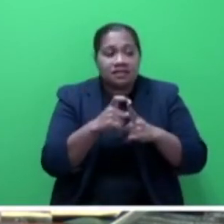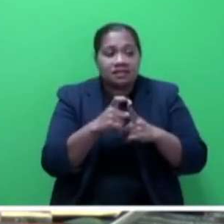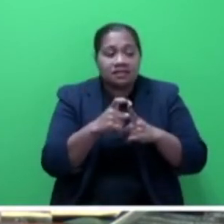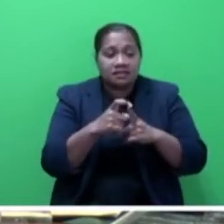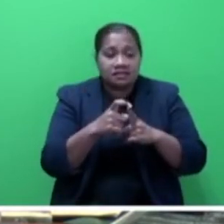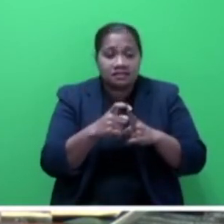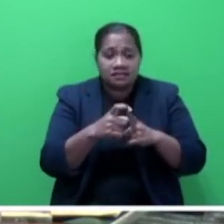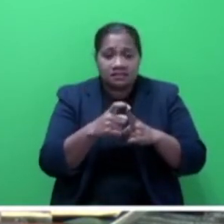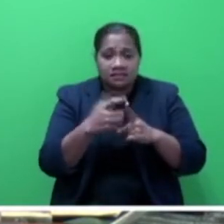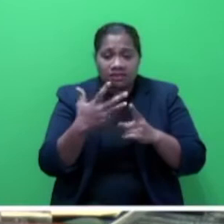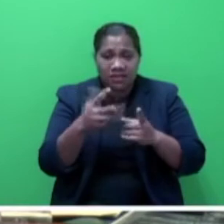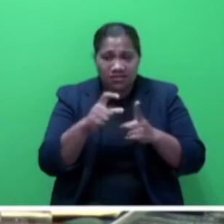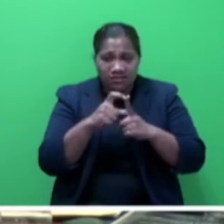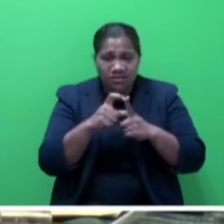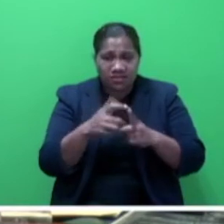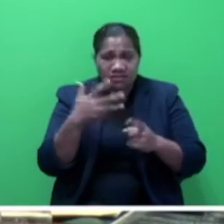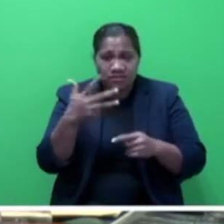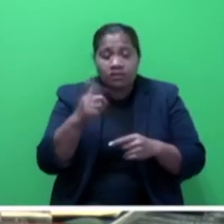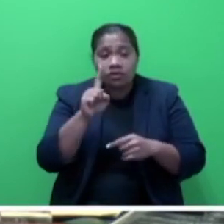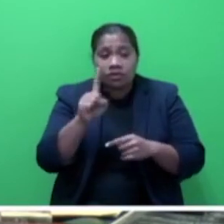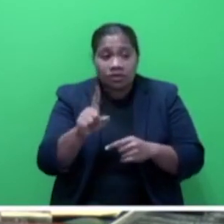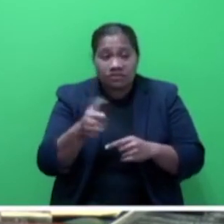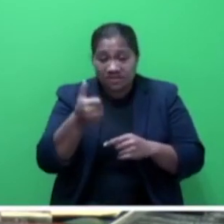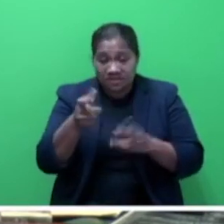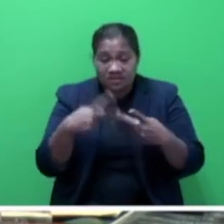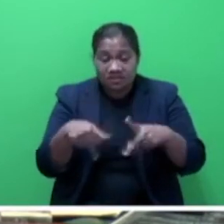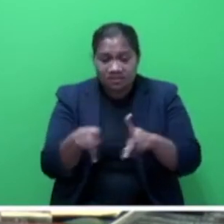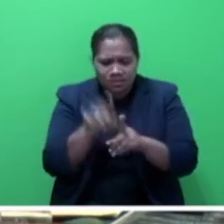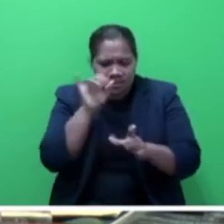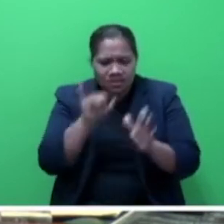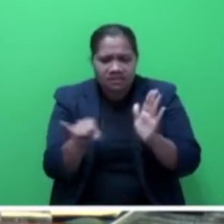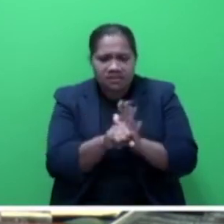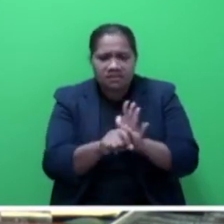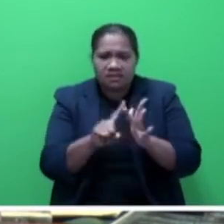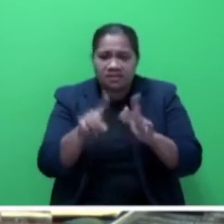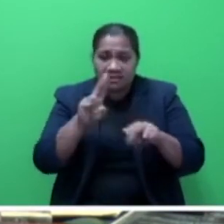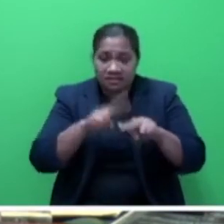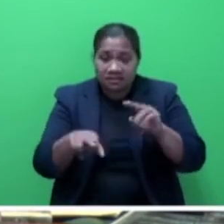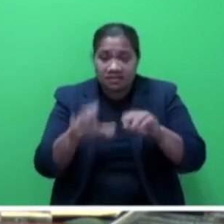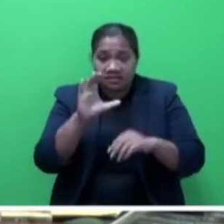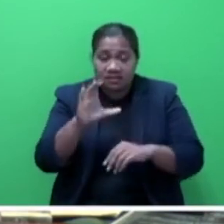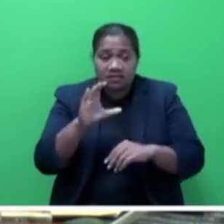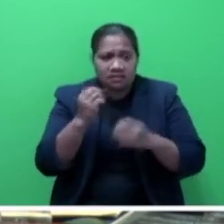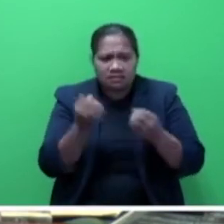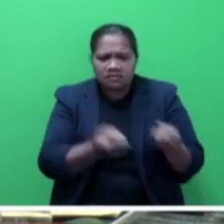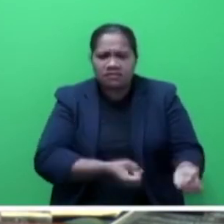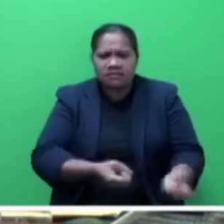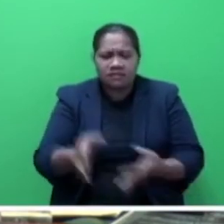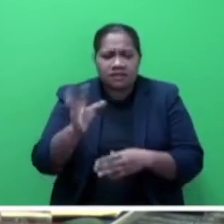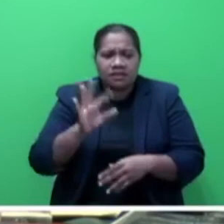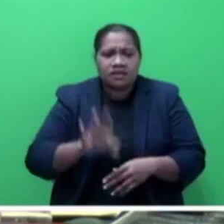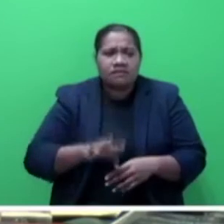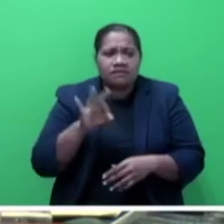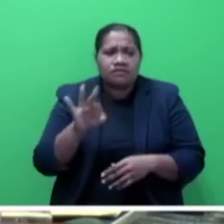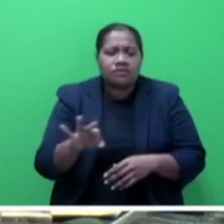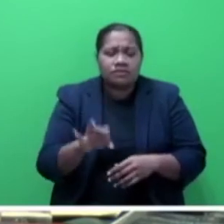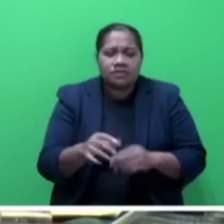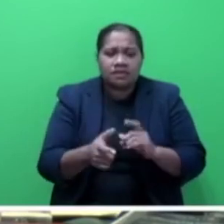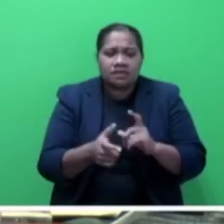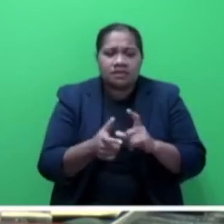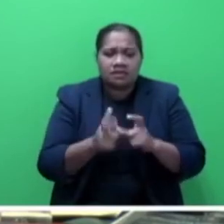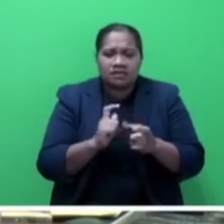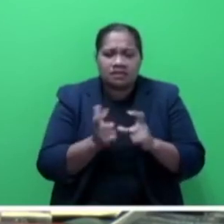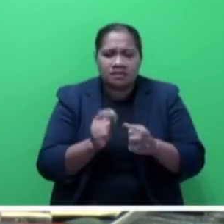the six sites identified by IFC to provide models for affordable and climate resilient homes